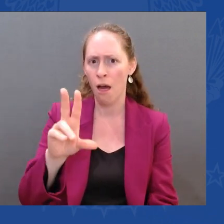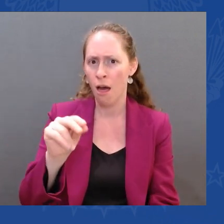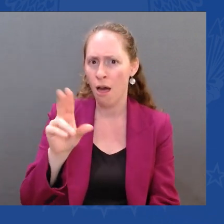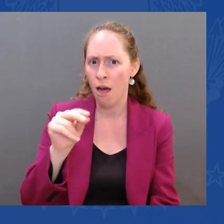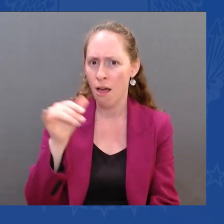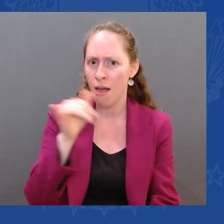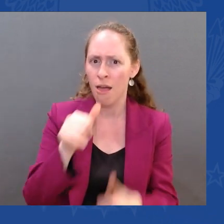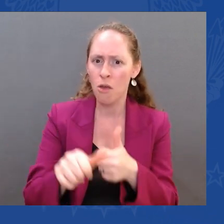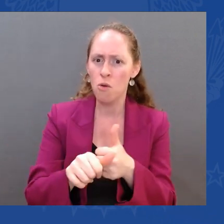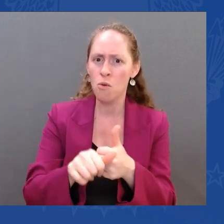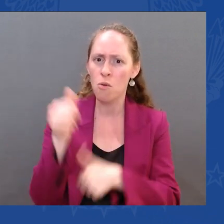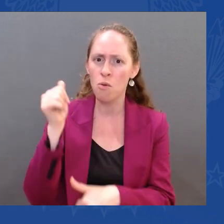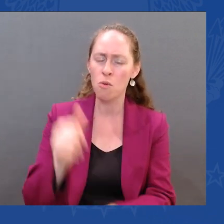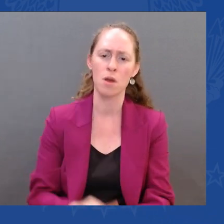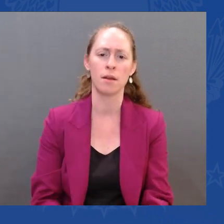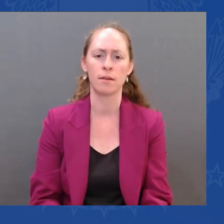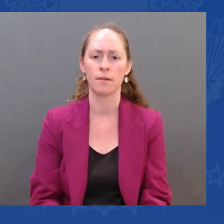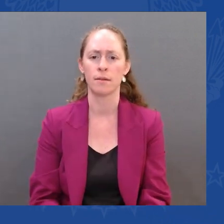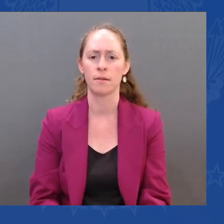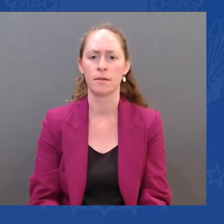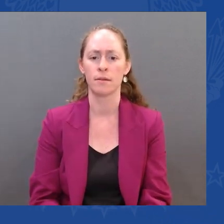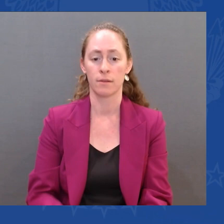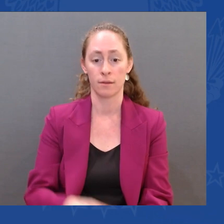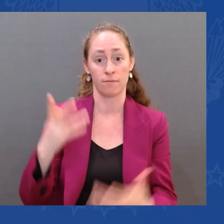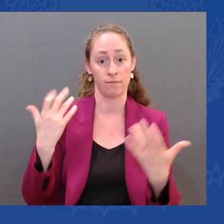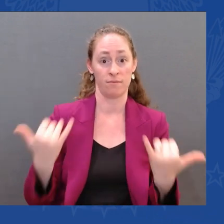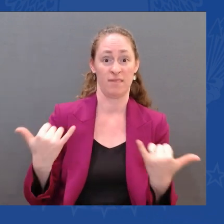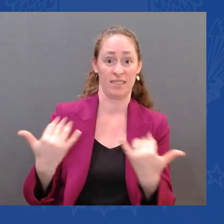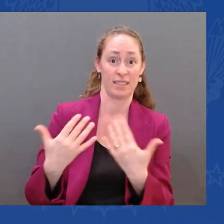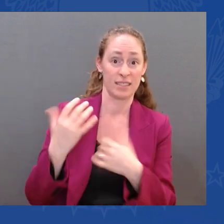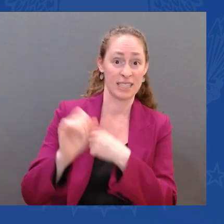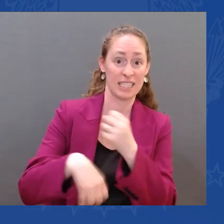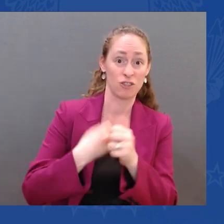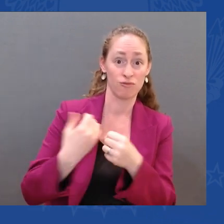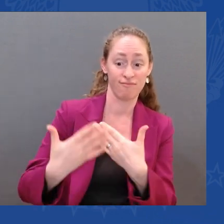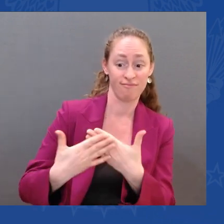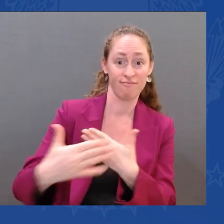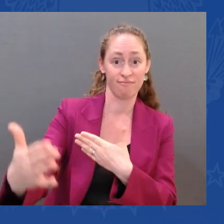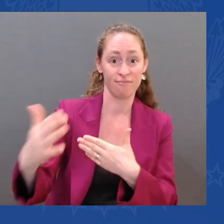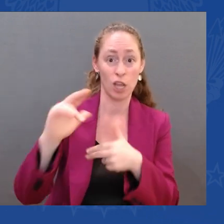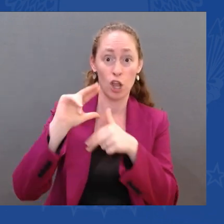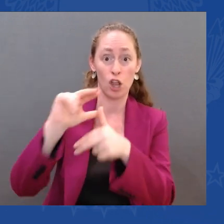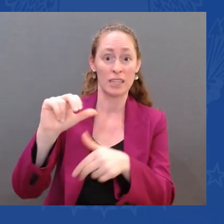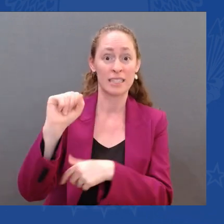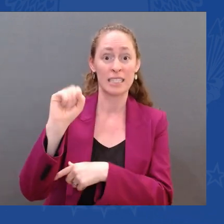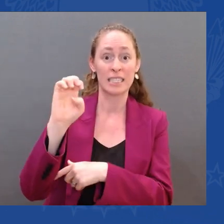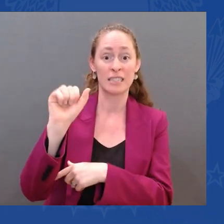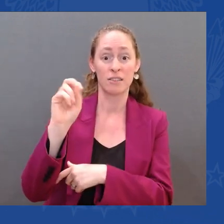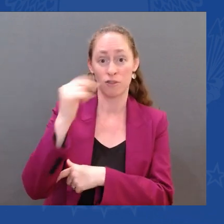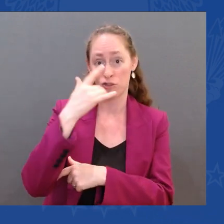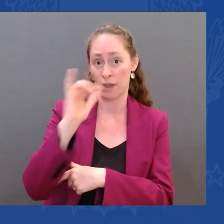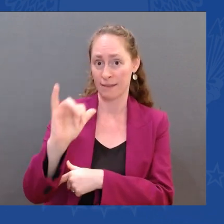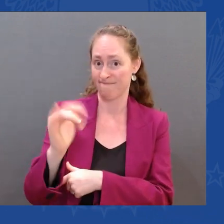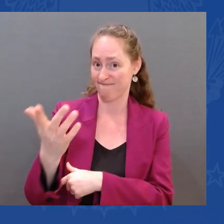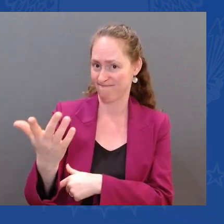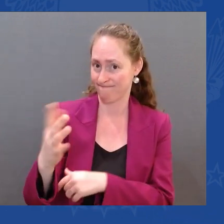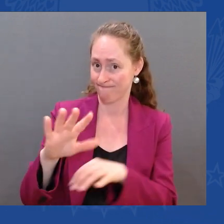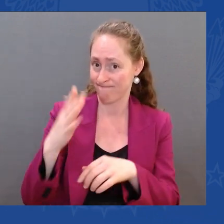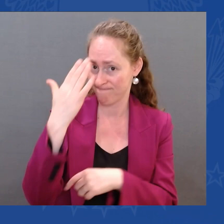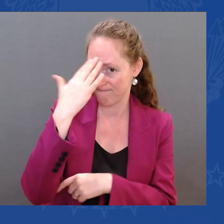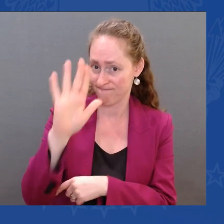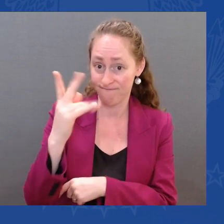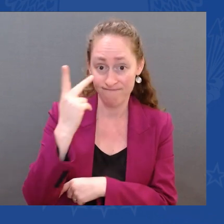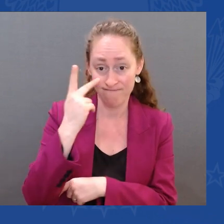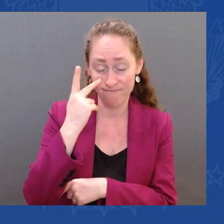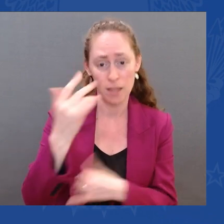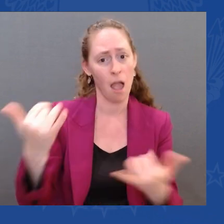to look like. But we're prepared for upcoming hurricane season. My message to all Americans is straightforward. We know hurricanes